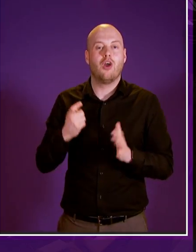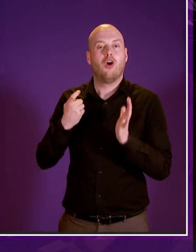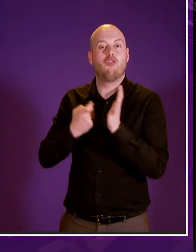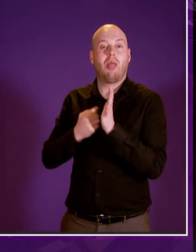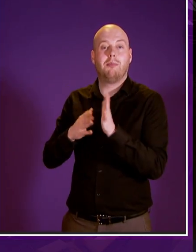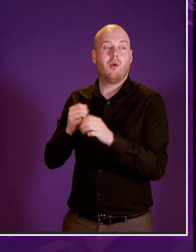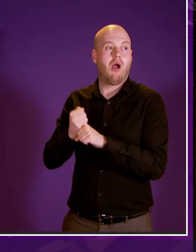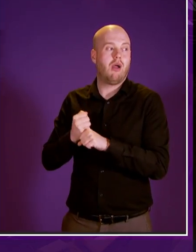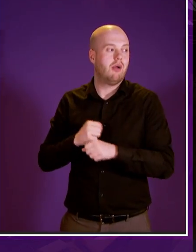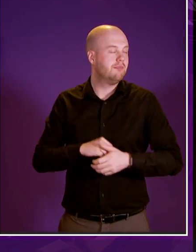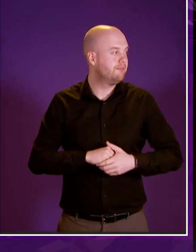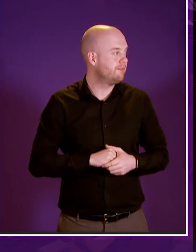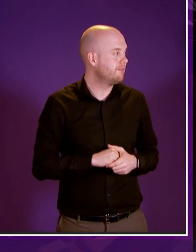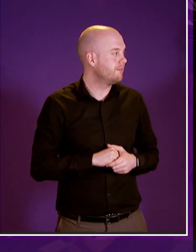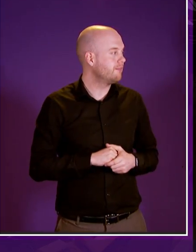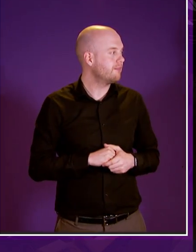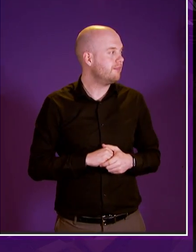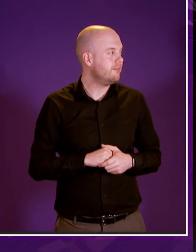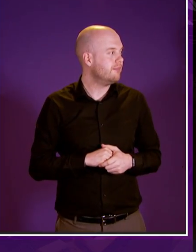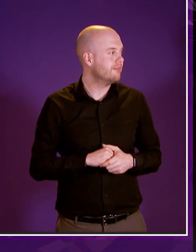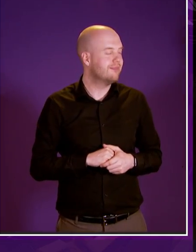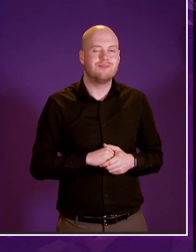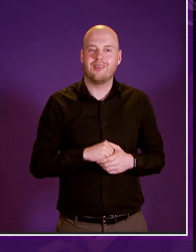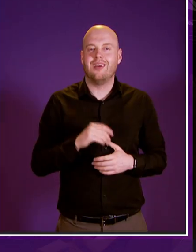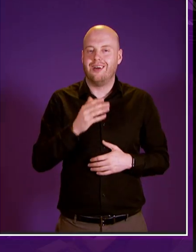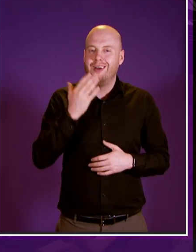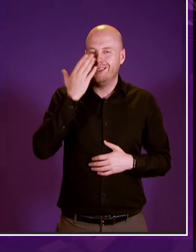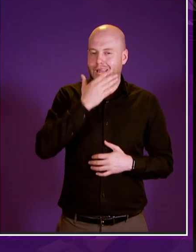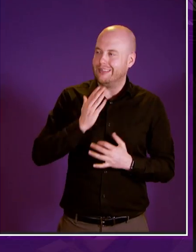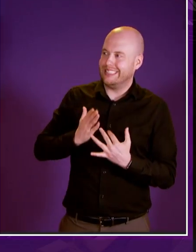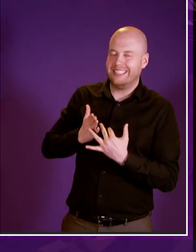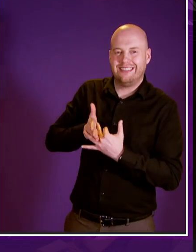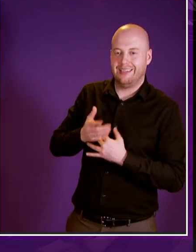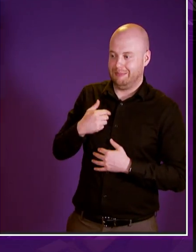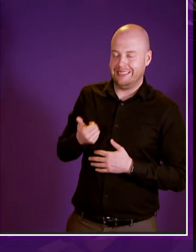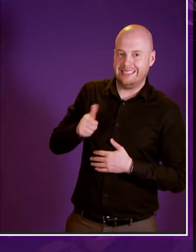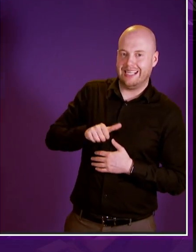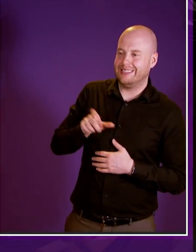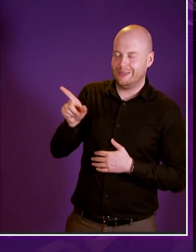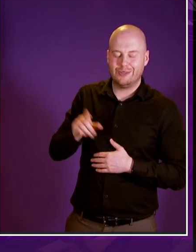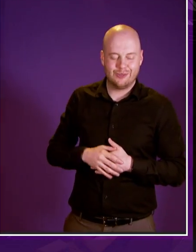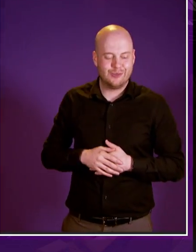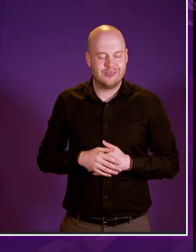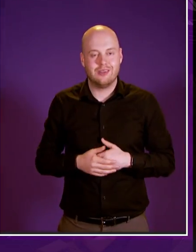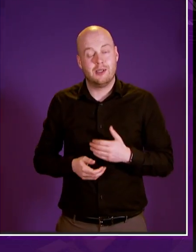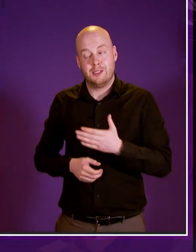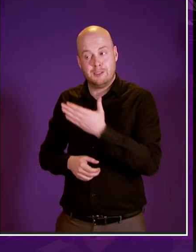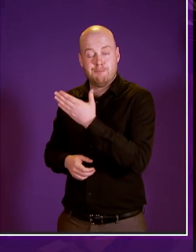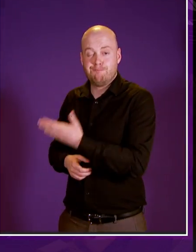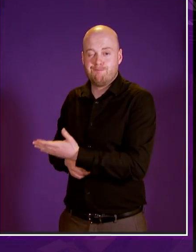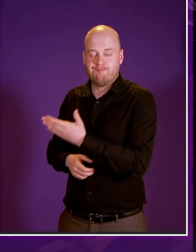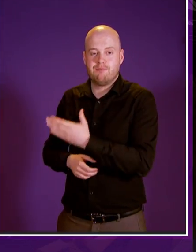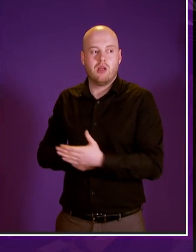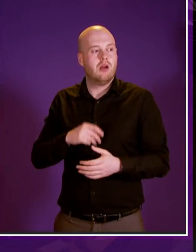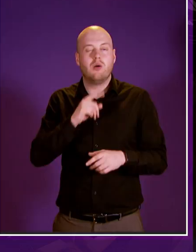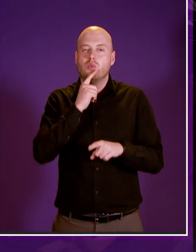you presiding officer a bit strange intervening on the person right next to you i just wonder when we're talking about positive things obviously the recruitment